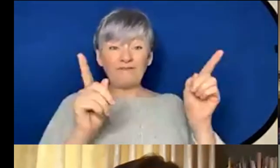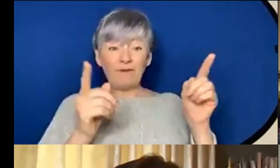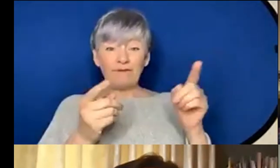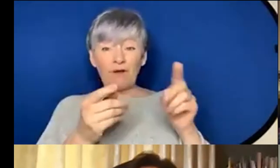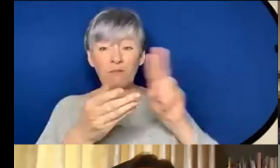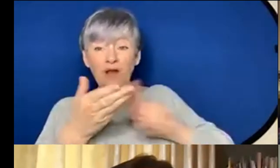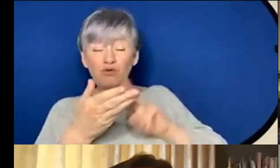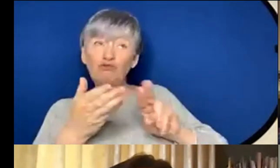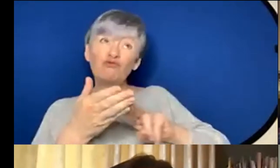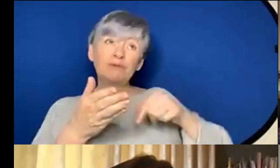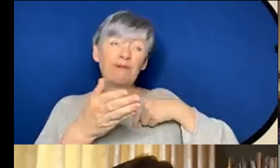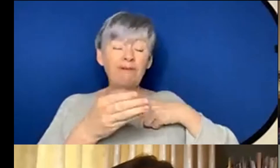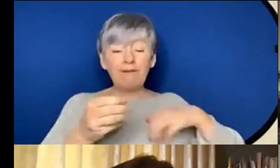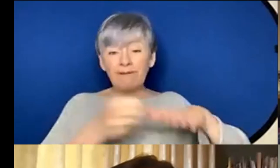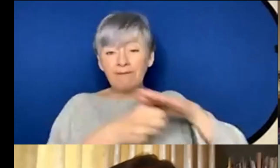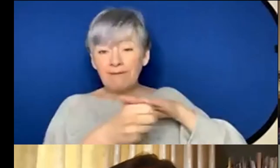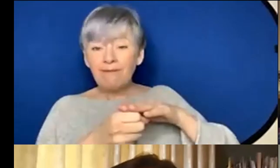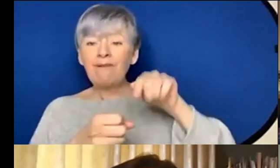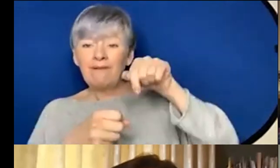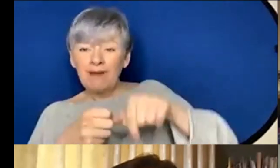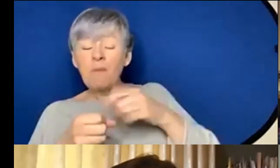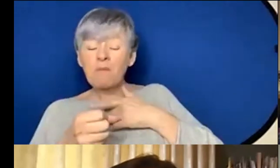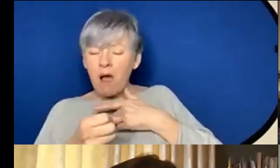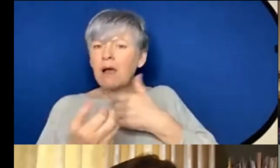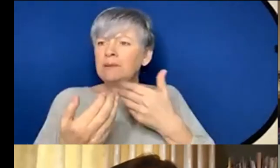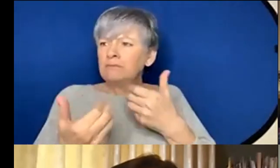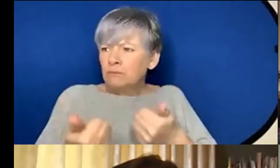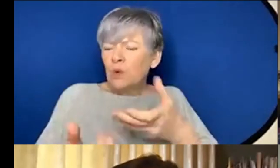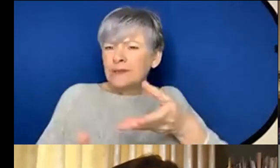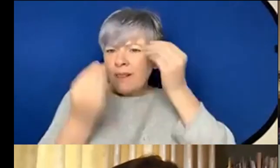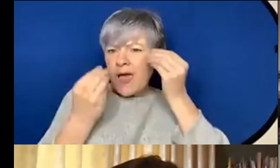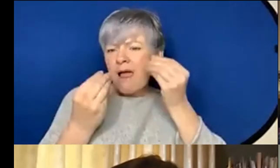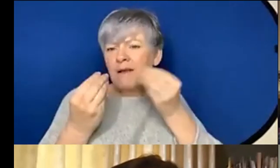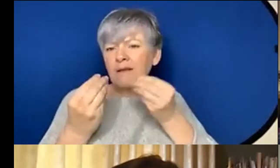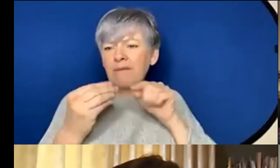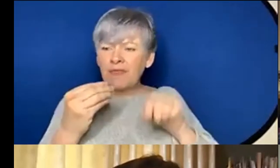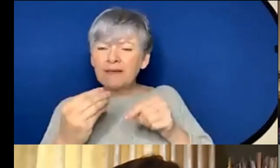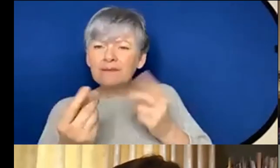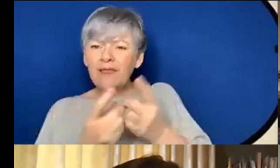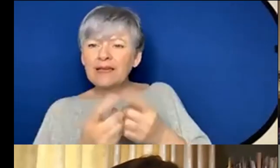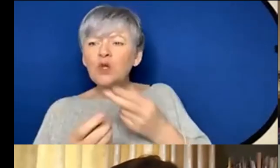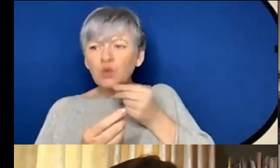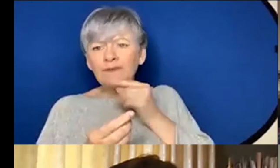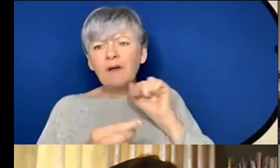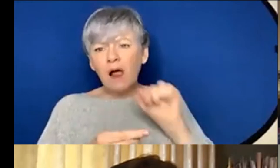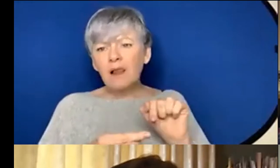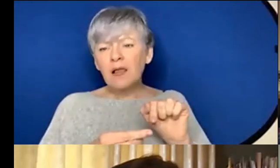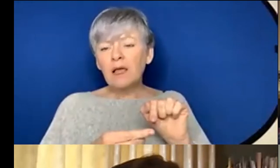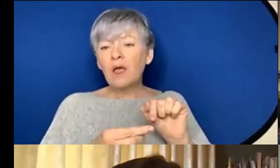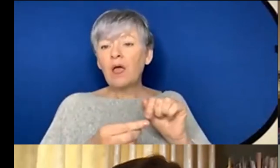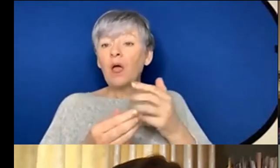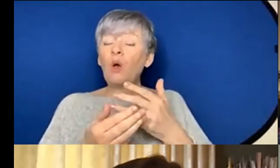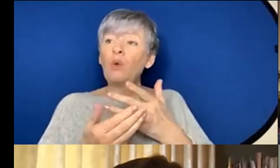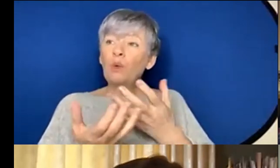zone is but it's always good to learn these new things and they've got some really good things to use or even when I mean even when it gets very